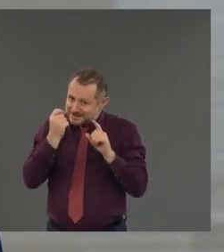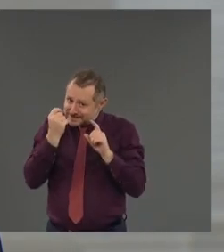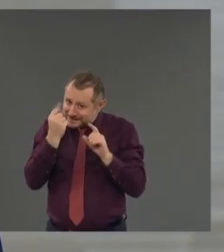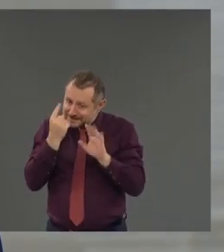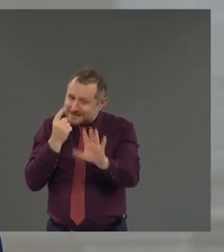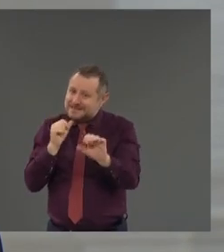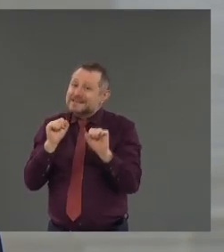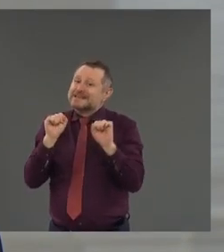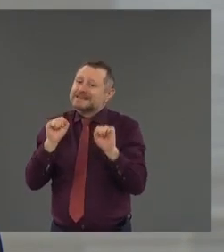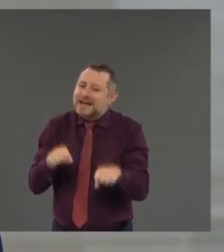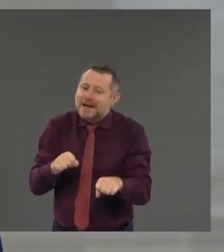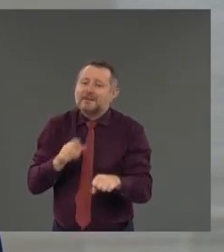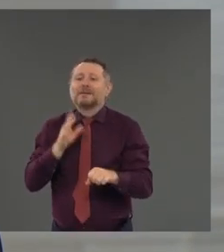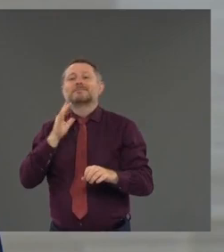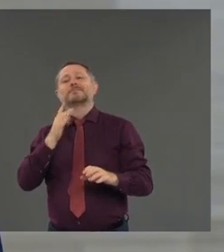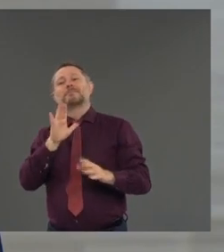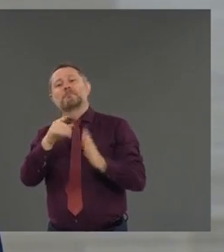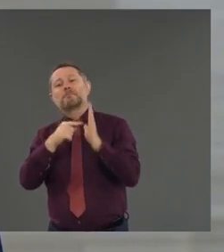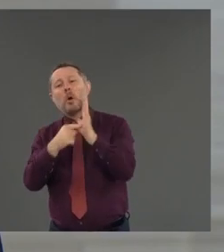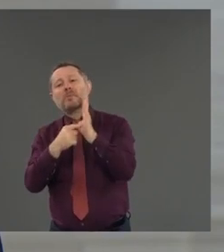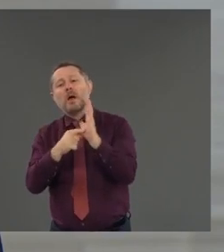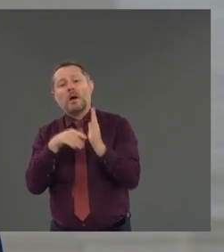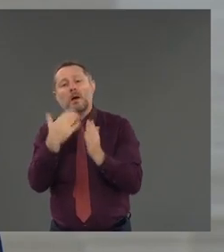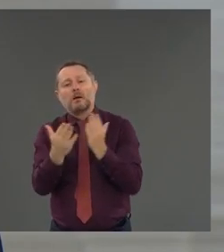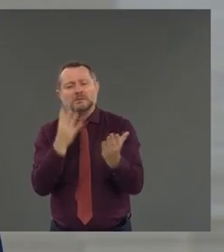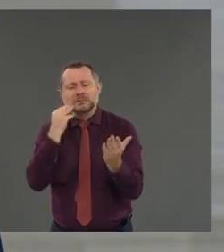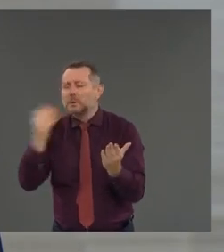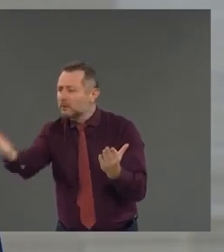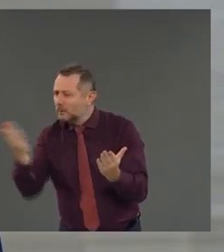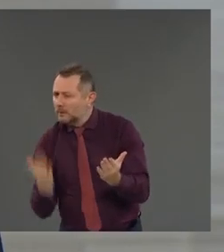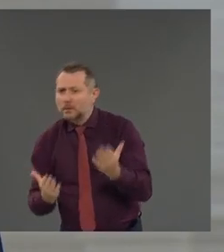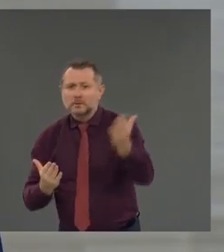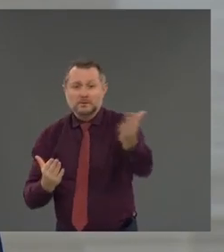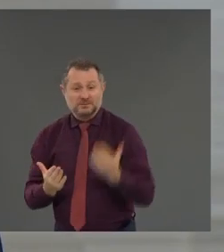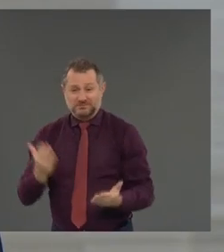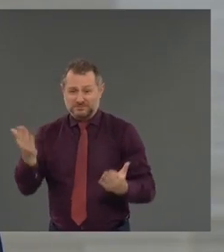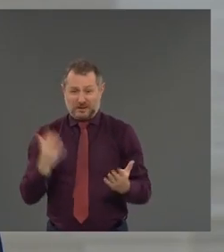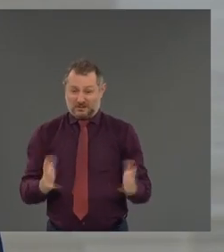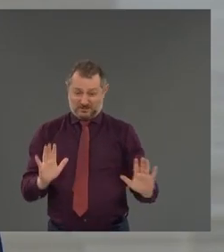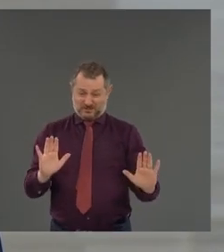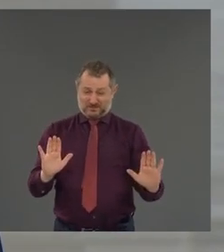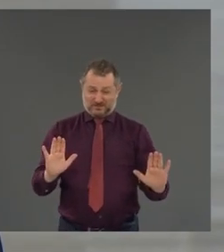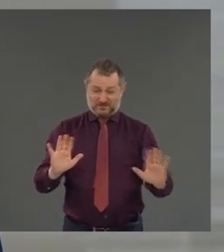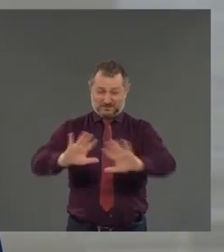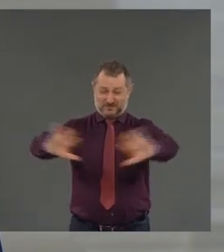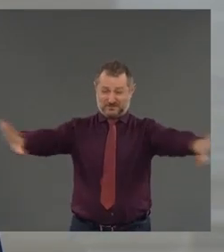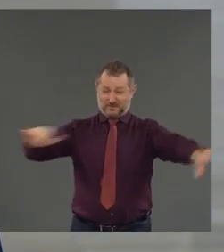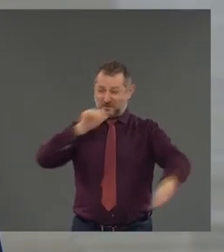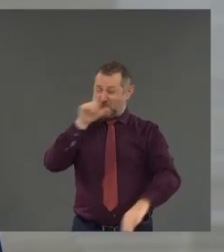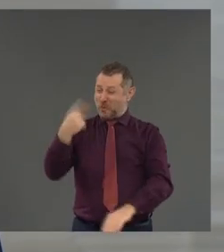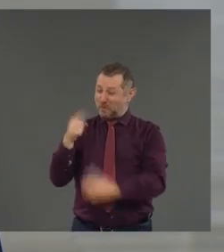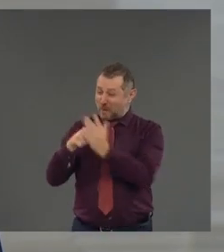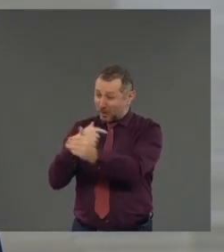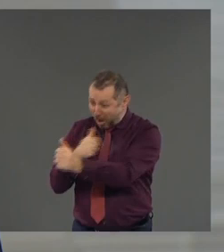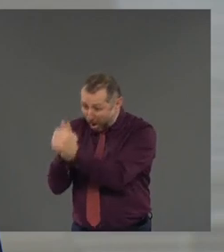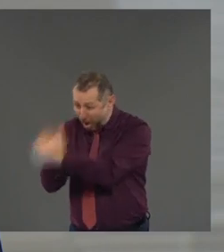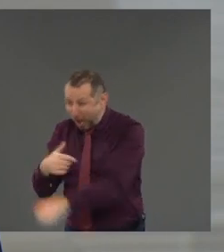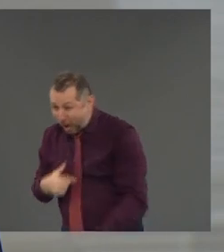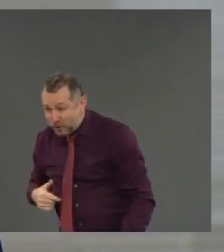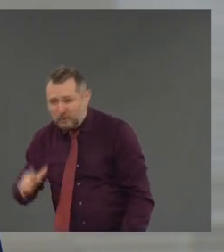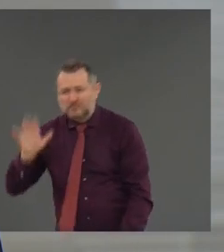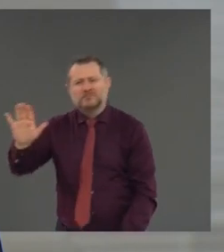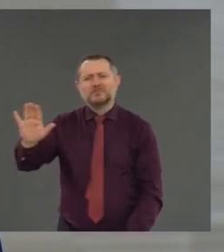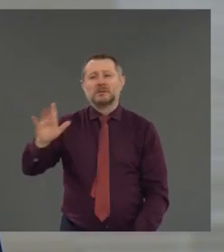You don't have one model now, right? We're in different phases in different regions depending